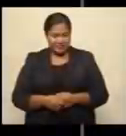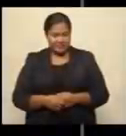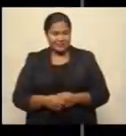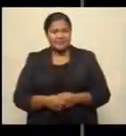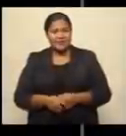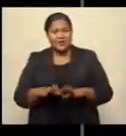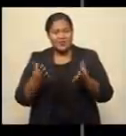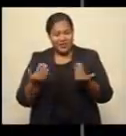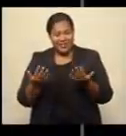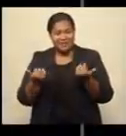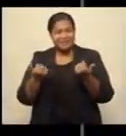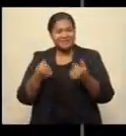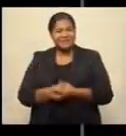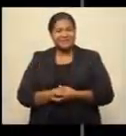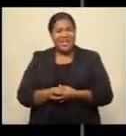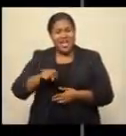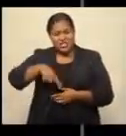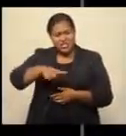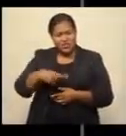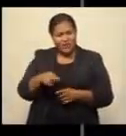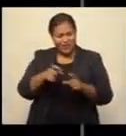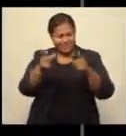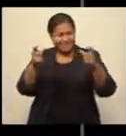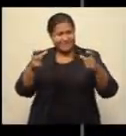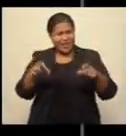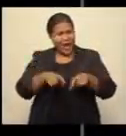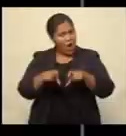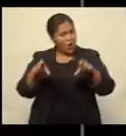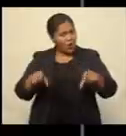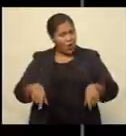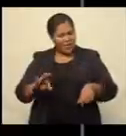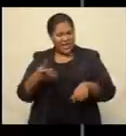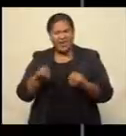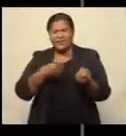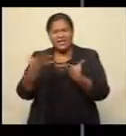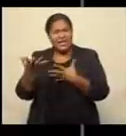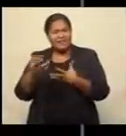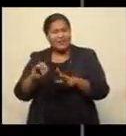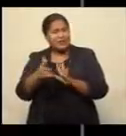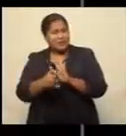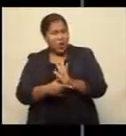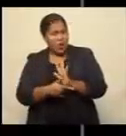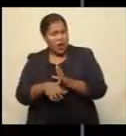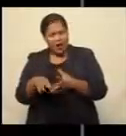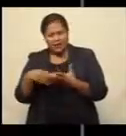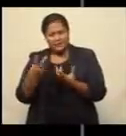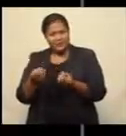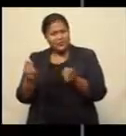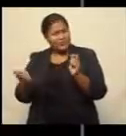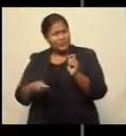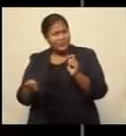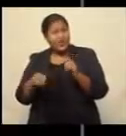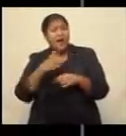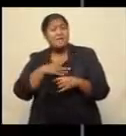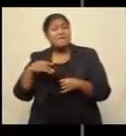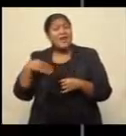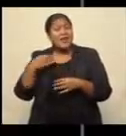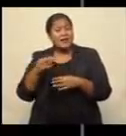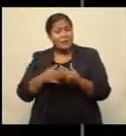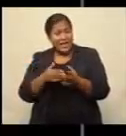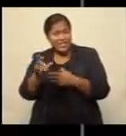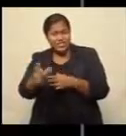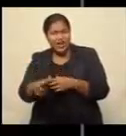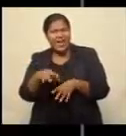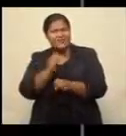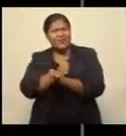Welcome back. The Suva Magistrates Court has imposed heavy fines on a manager and an employee of Exotic Fiji Limited.